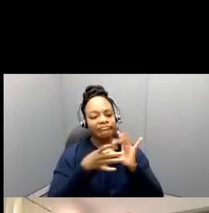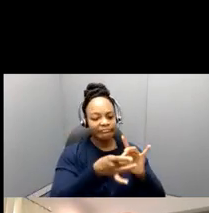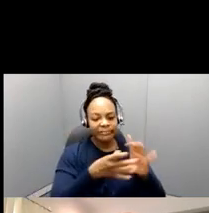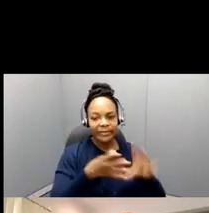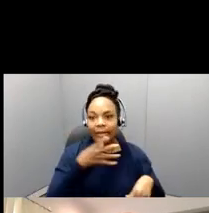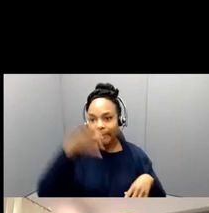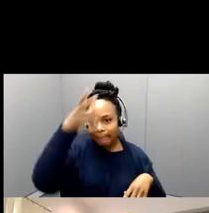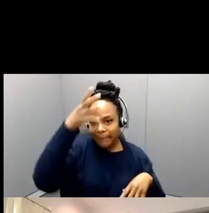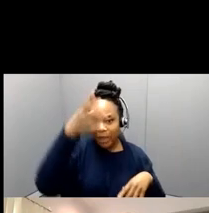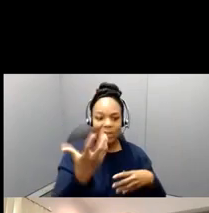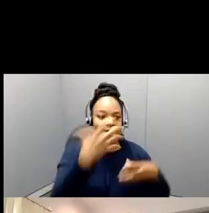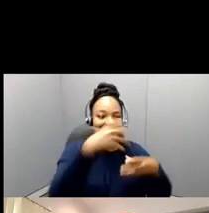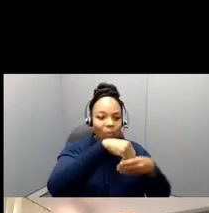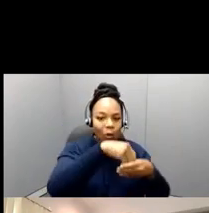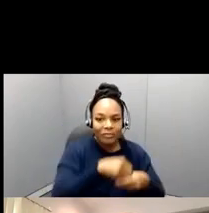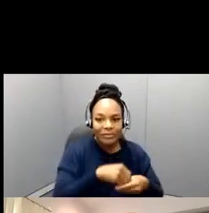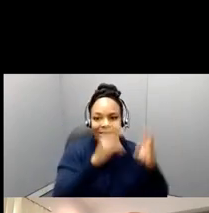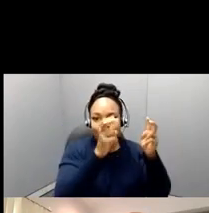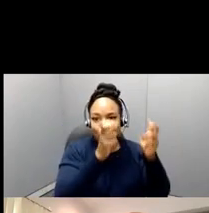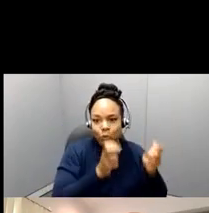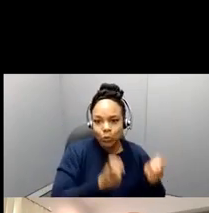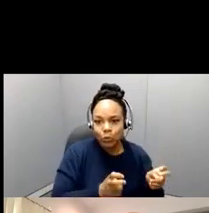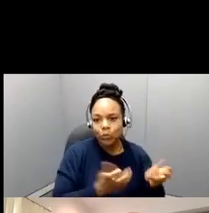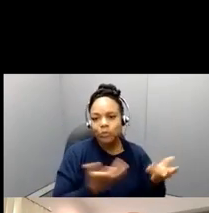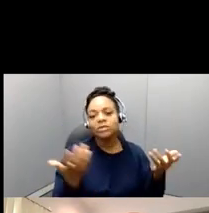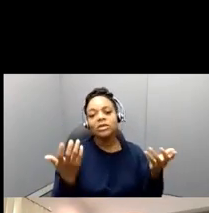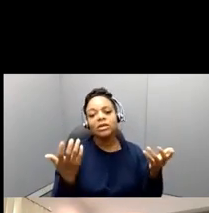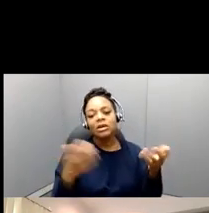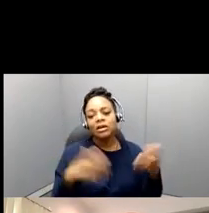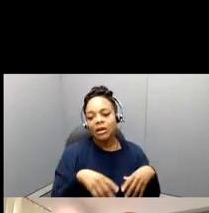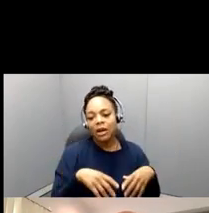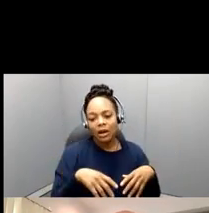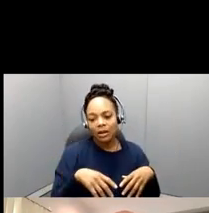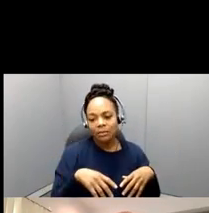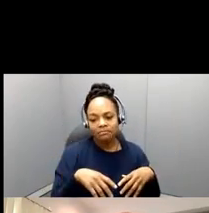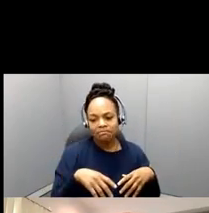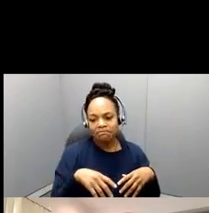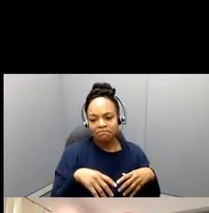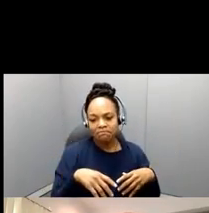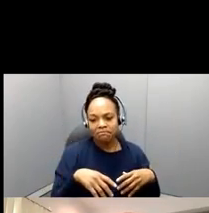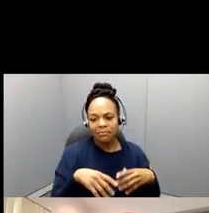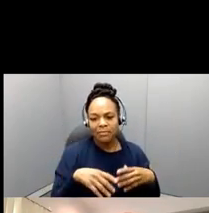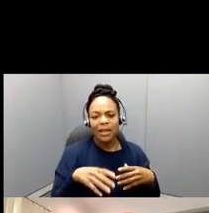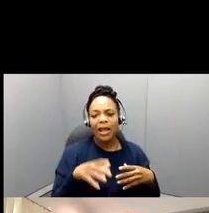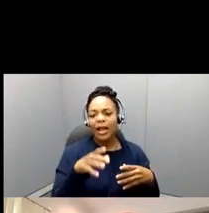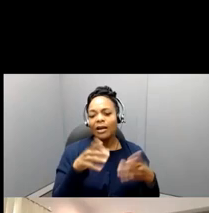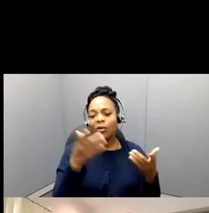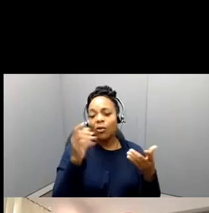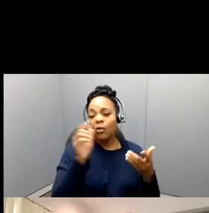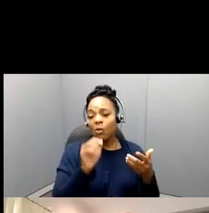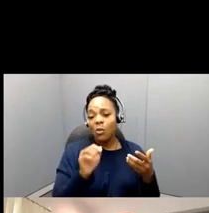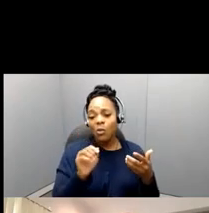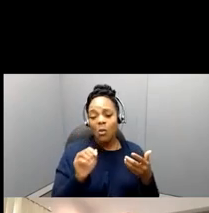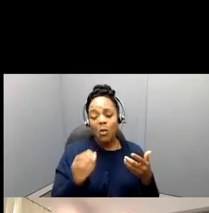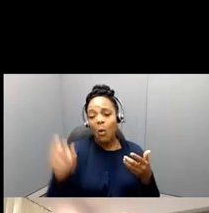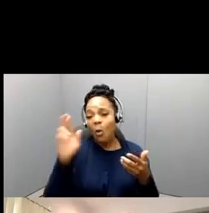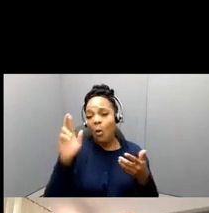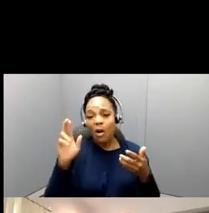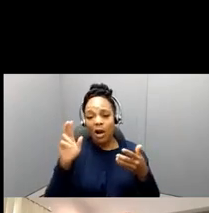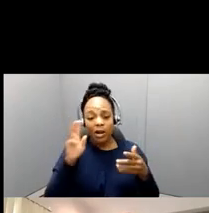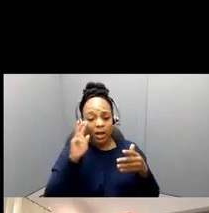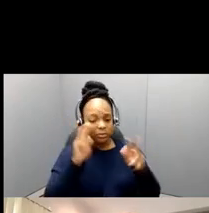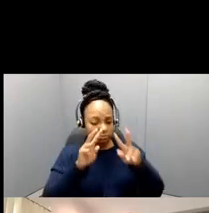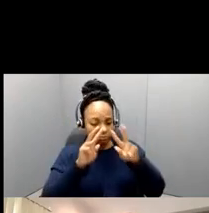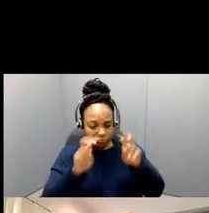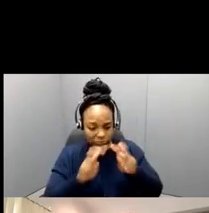studies that sort of, that are also spanning, uh, the lifespan of, from say, from birth to early childhood,